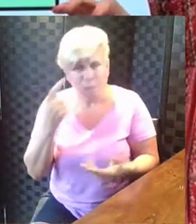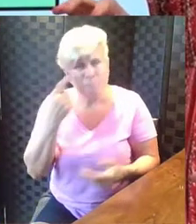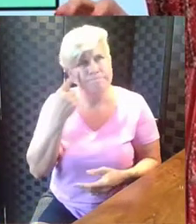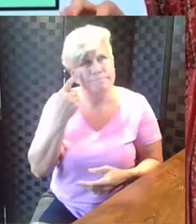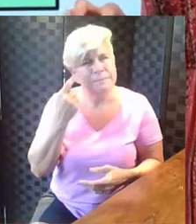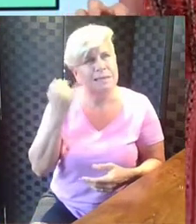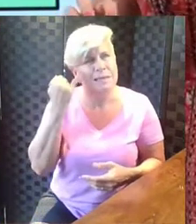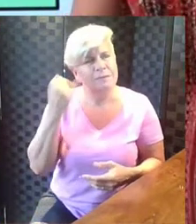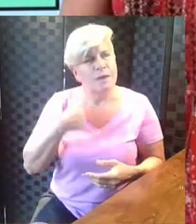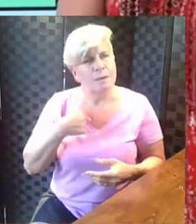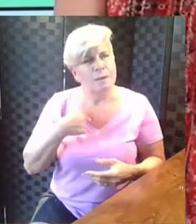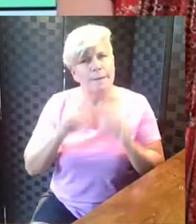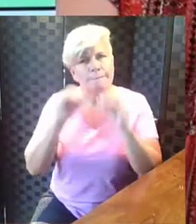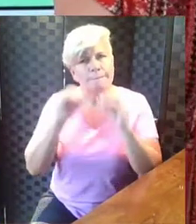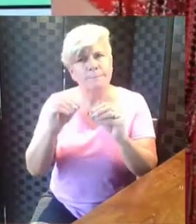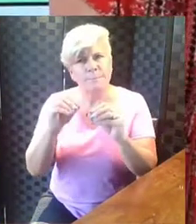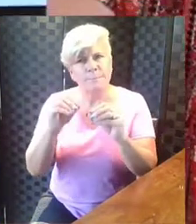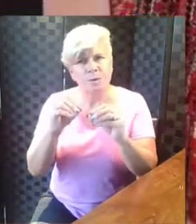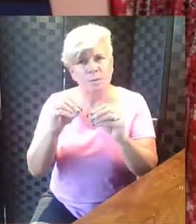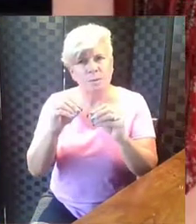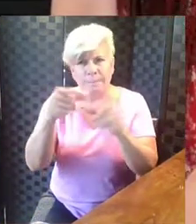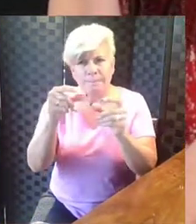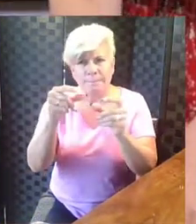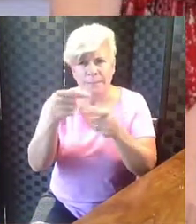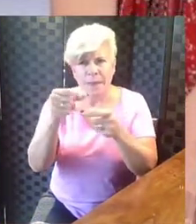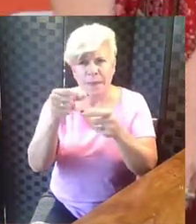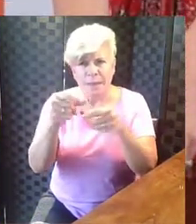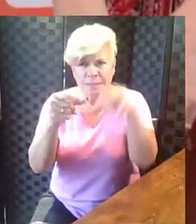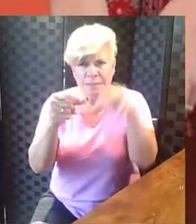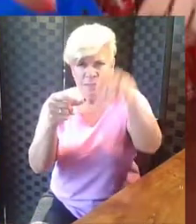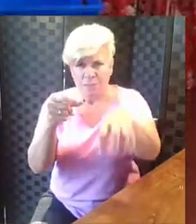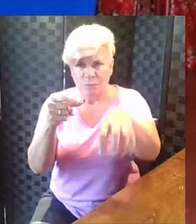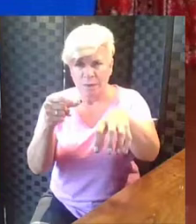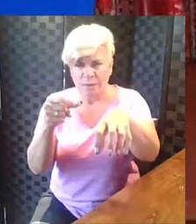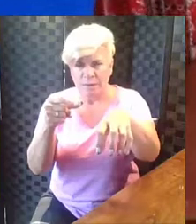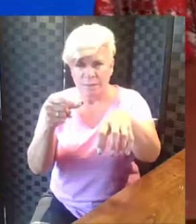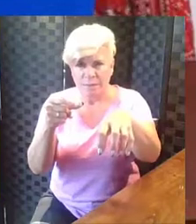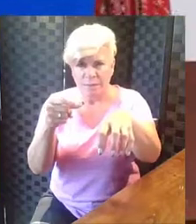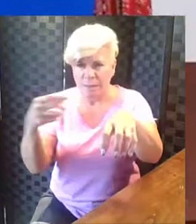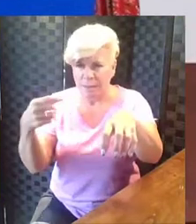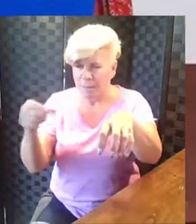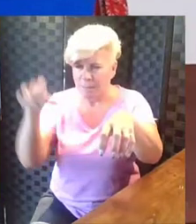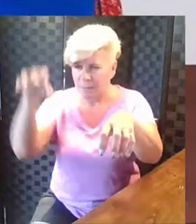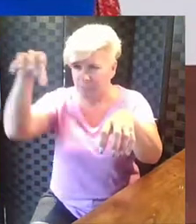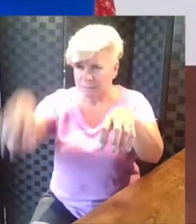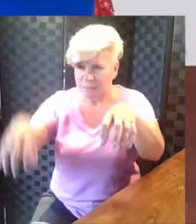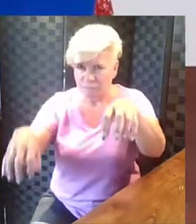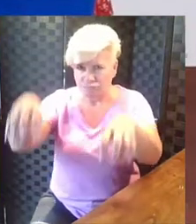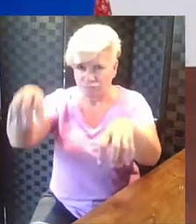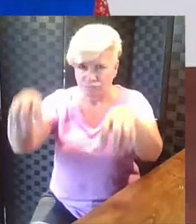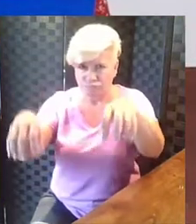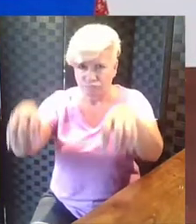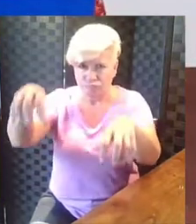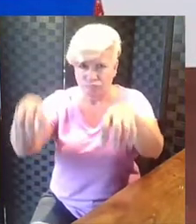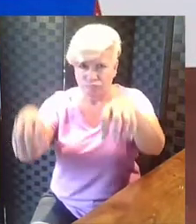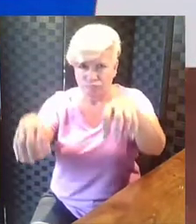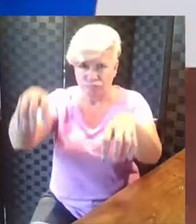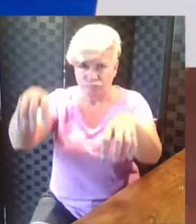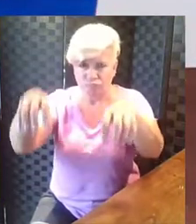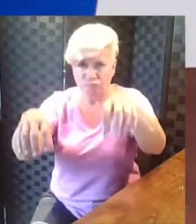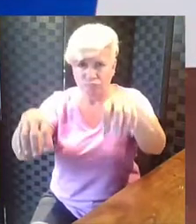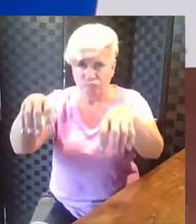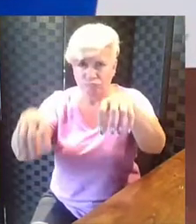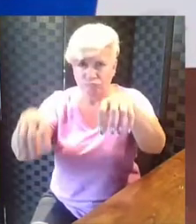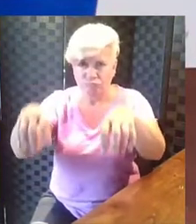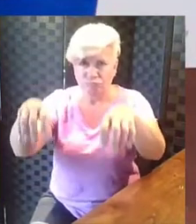I'm going to put my blocks from H grab into one of these buckets,